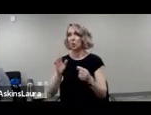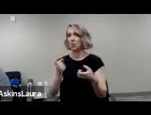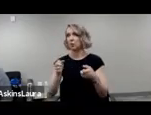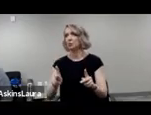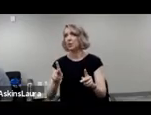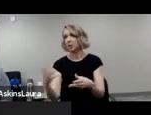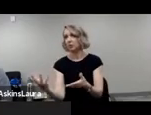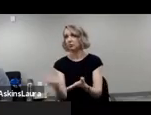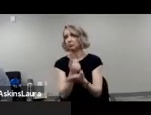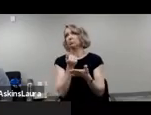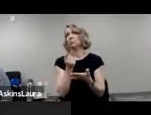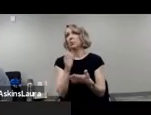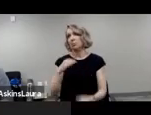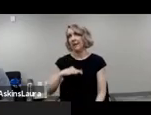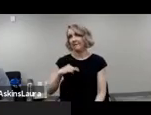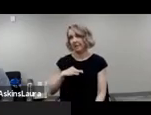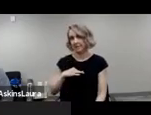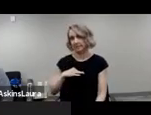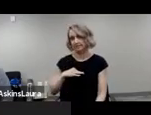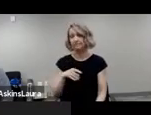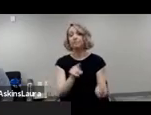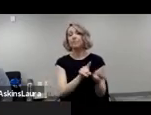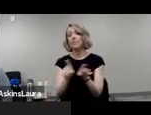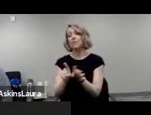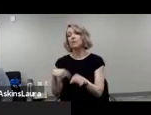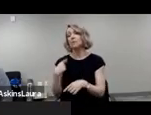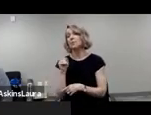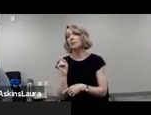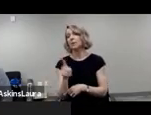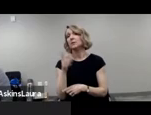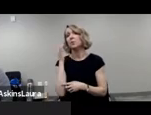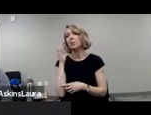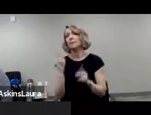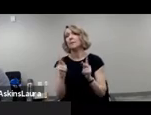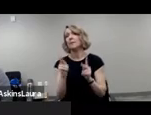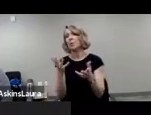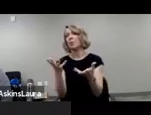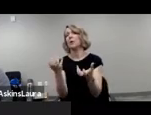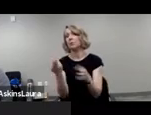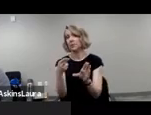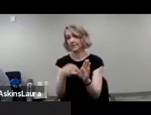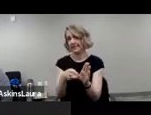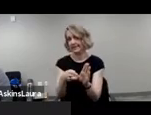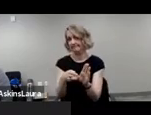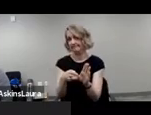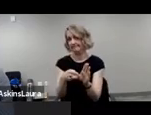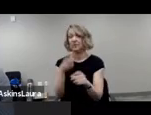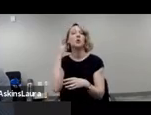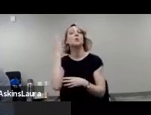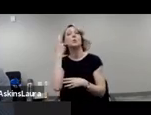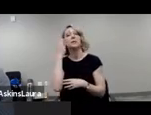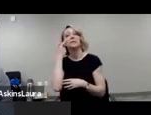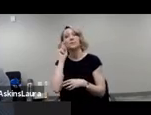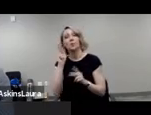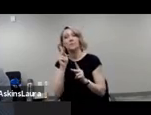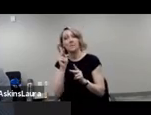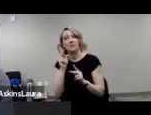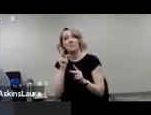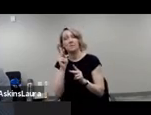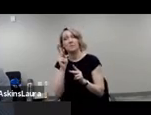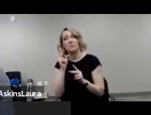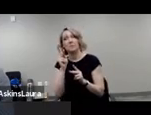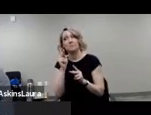And we also asked why people would participate. And the reasons people will participate